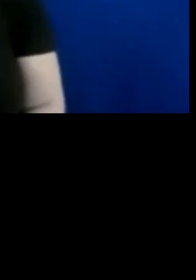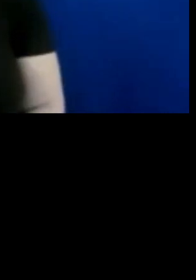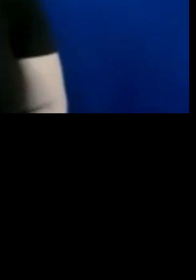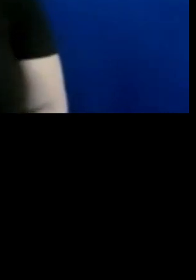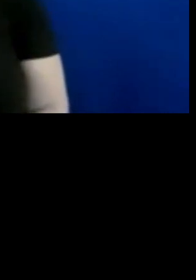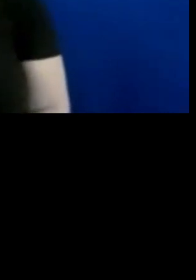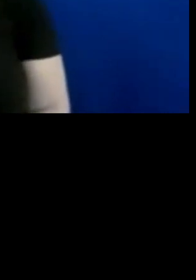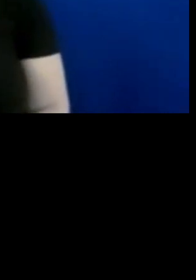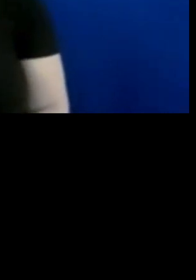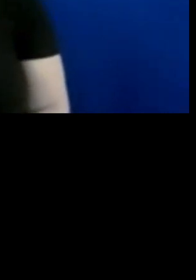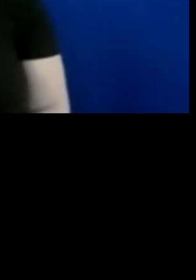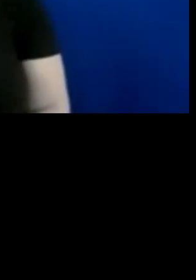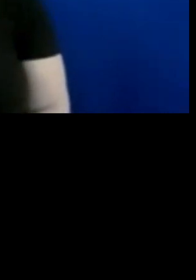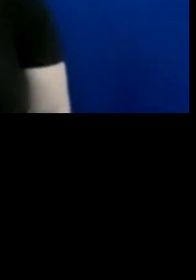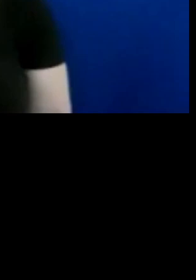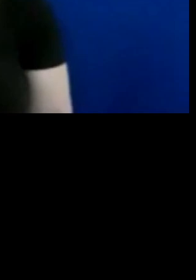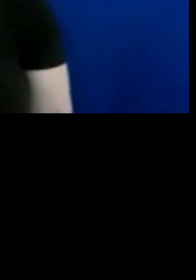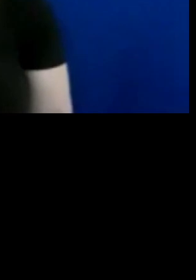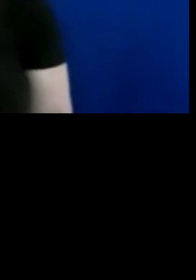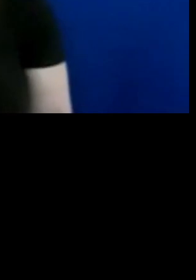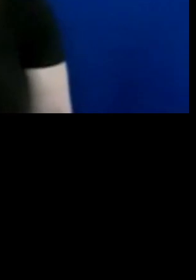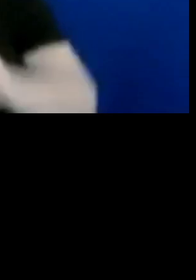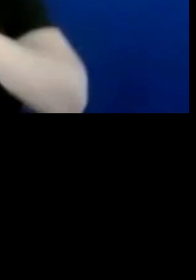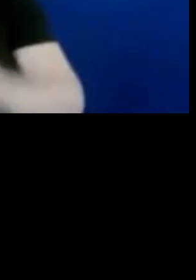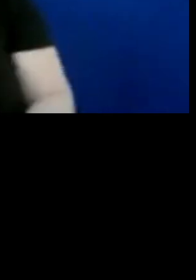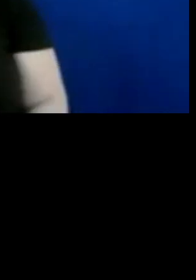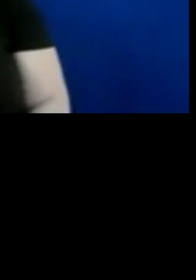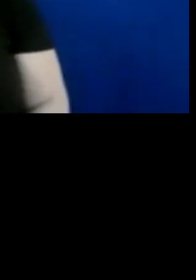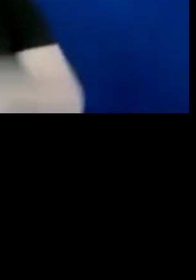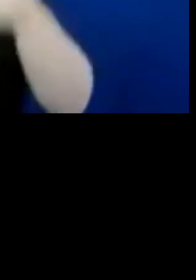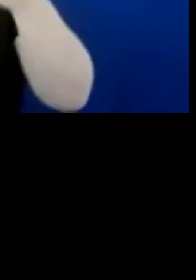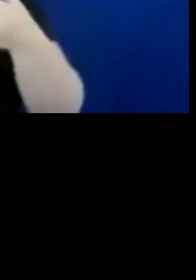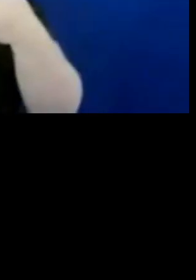and the others will be running after her. Please, Sarah.